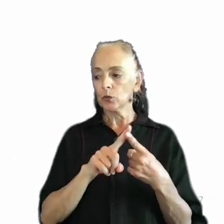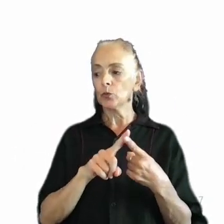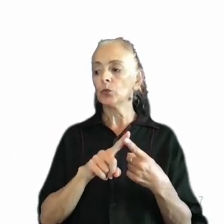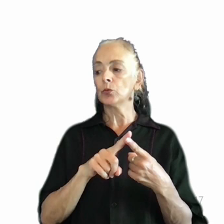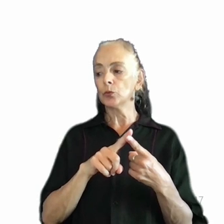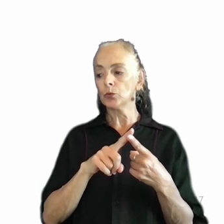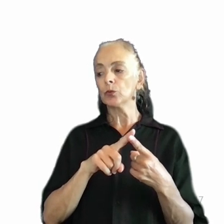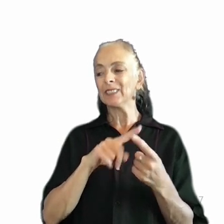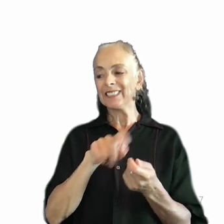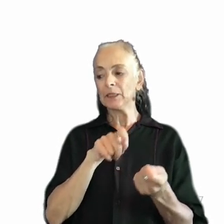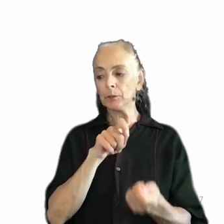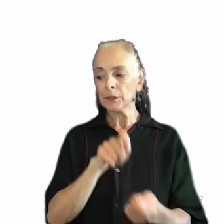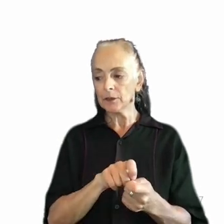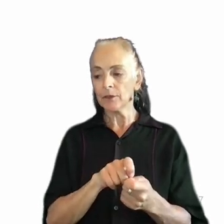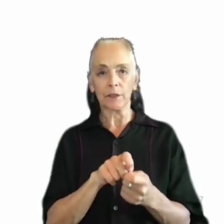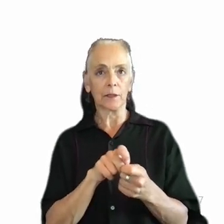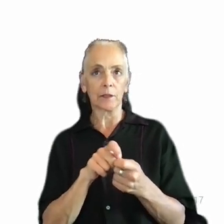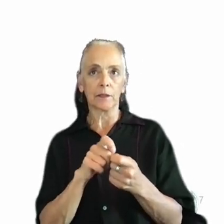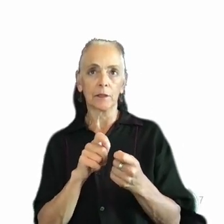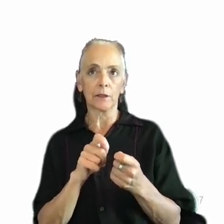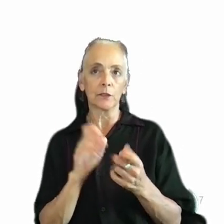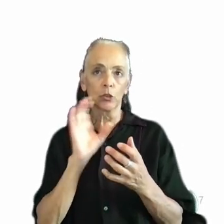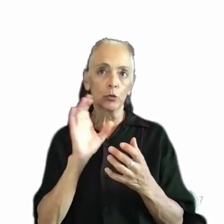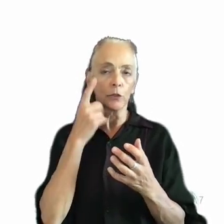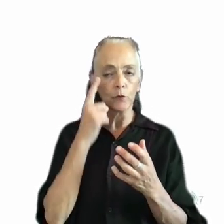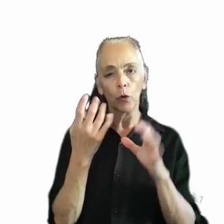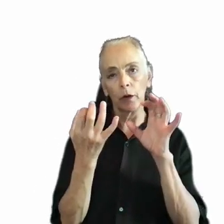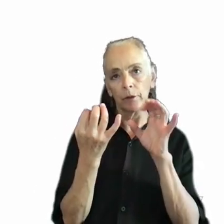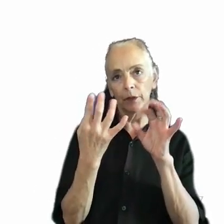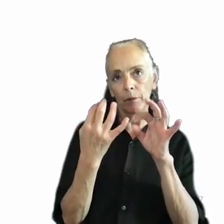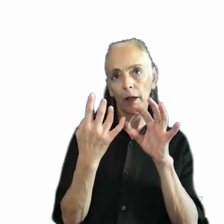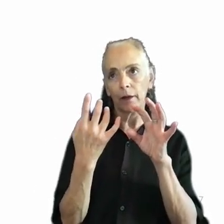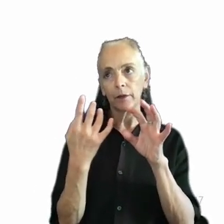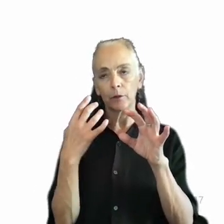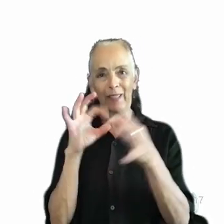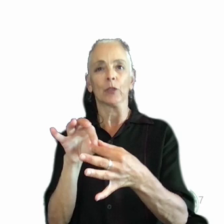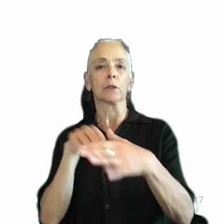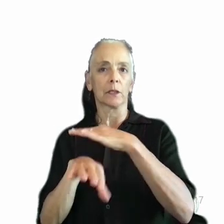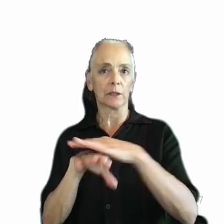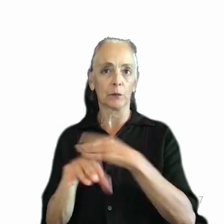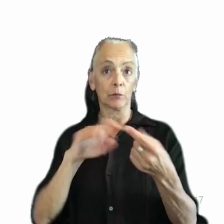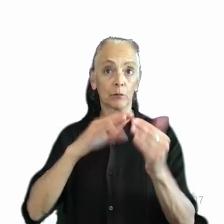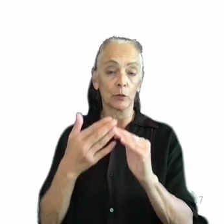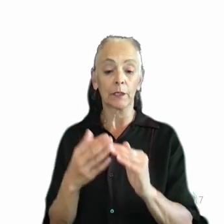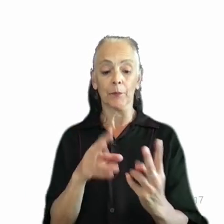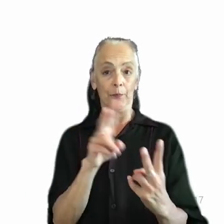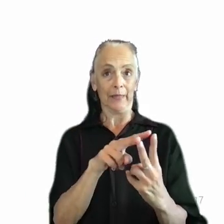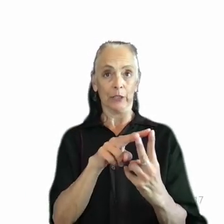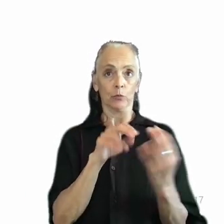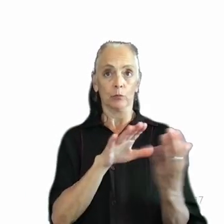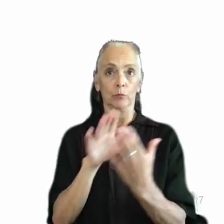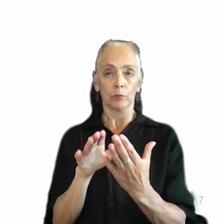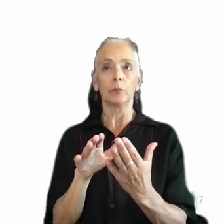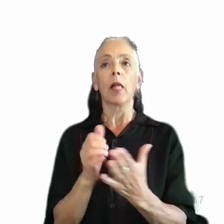specifically looking for accessibility feedback from the community. These two channels have allowed us to bring in